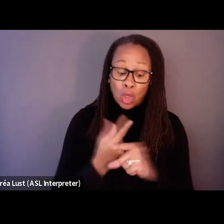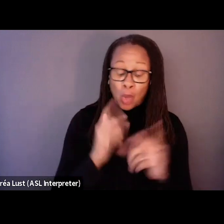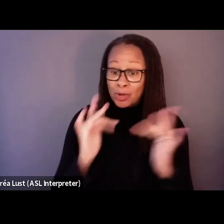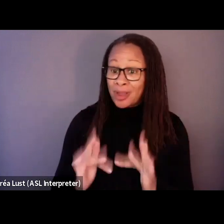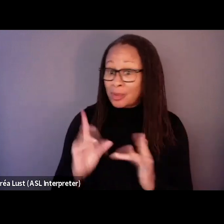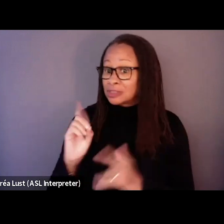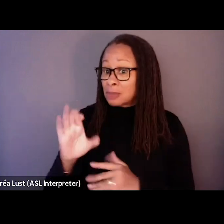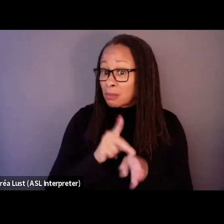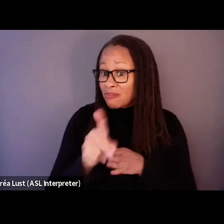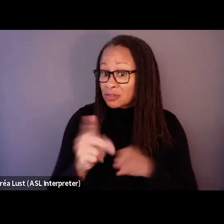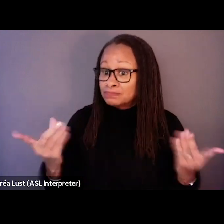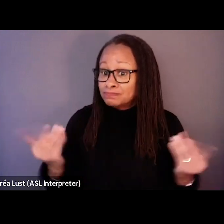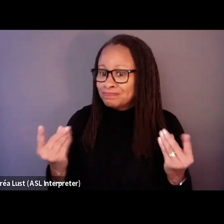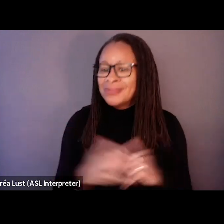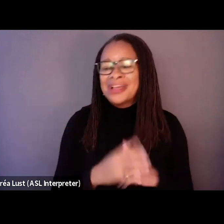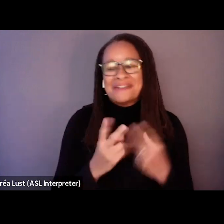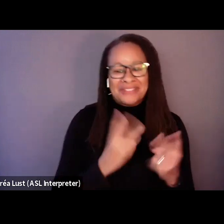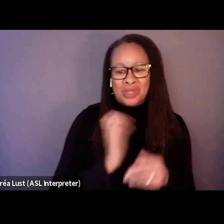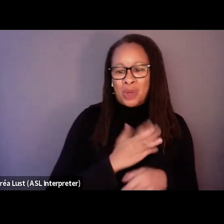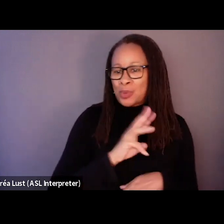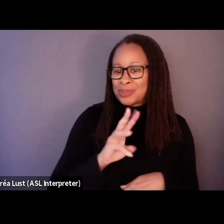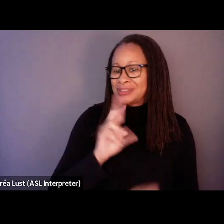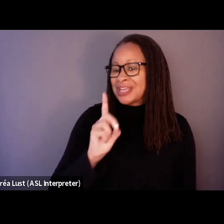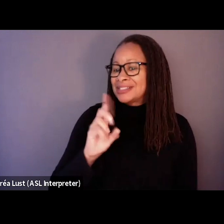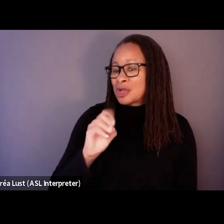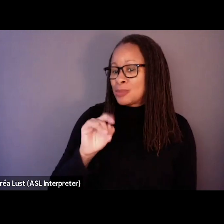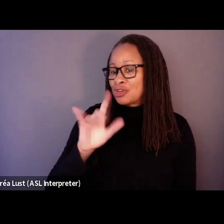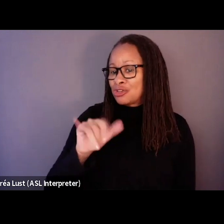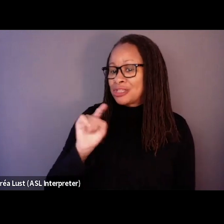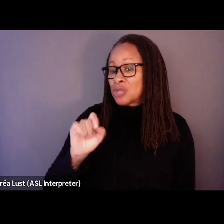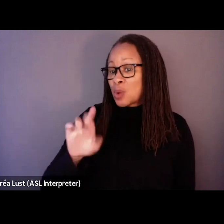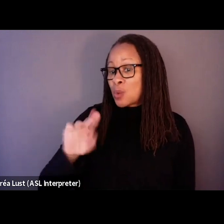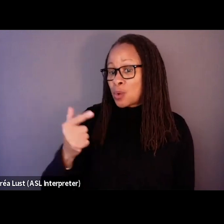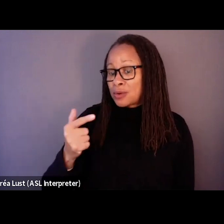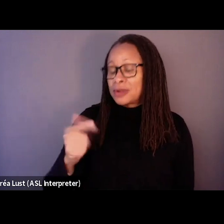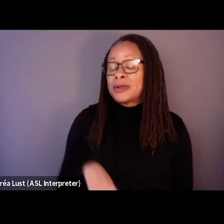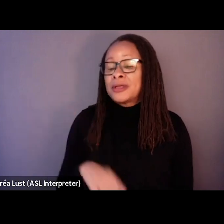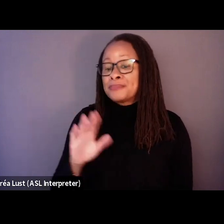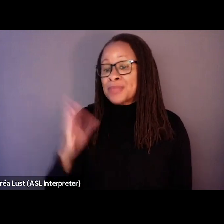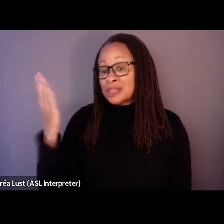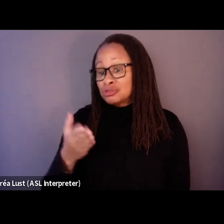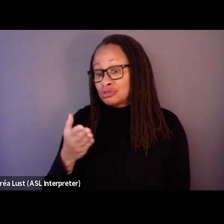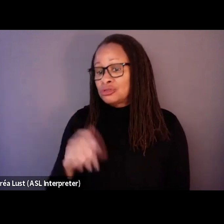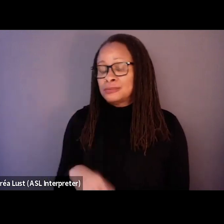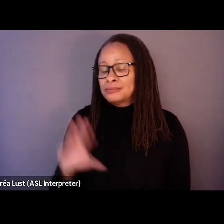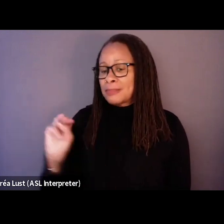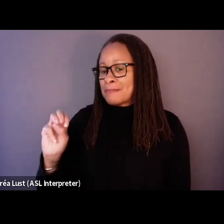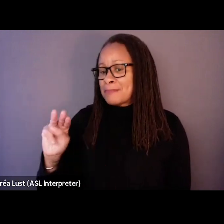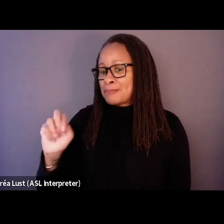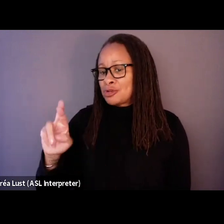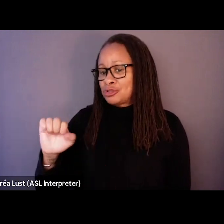documentary professionals, please visit documentary.org forward slash membership.